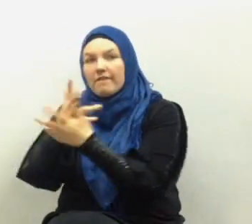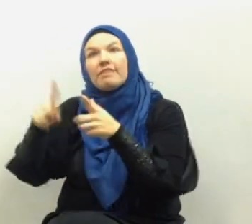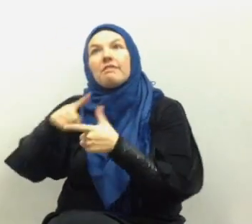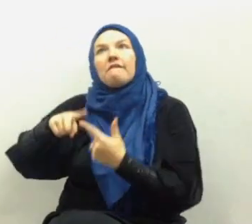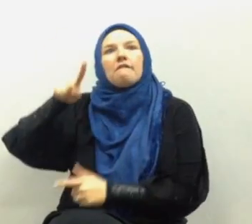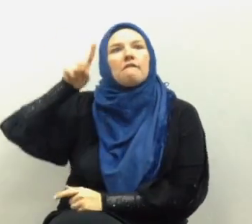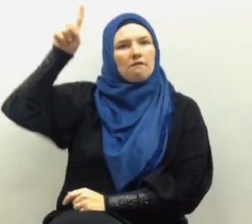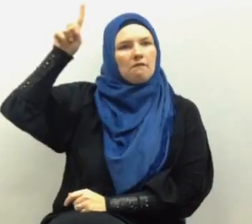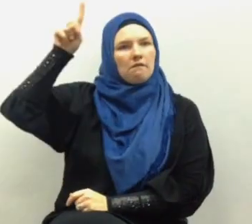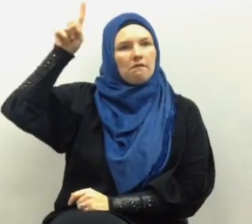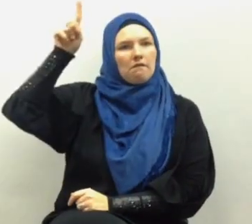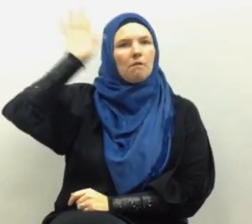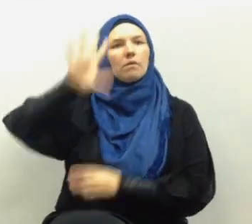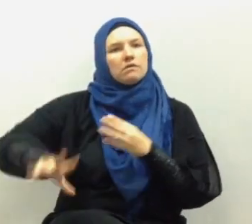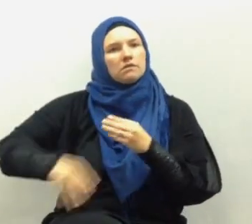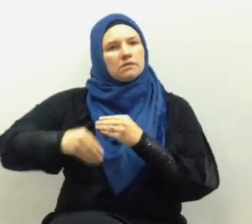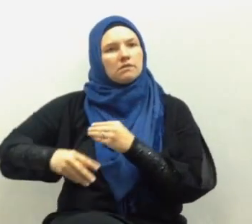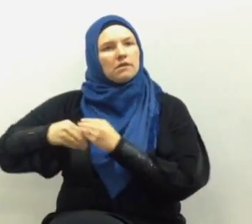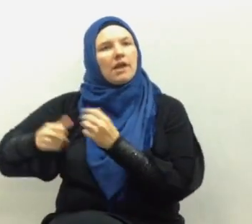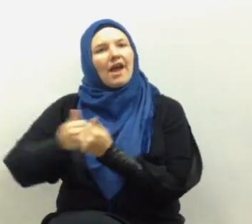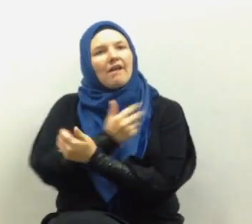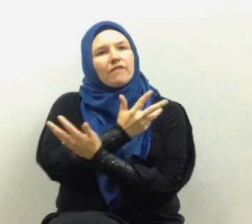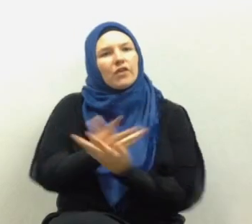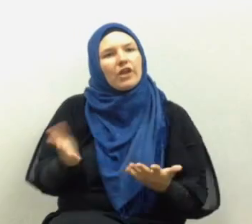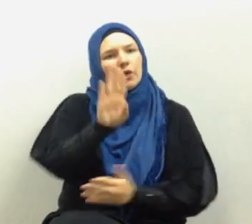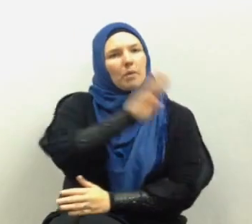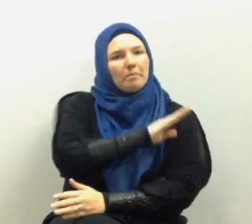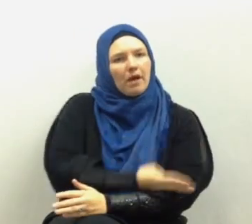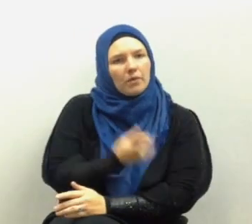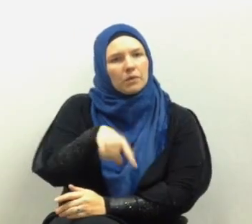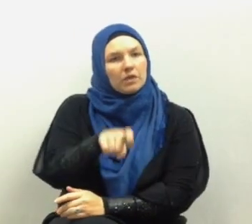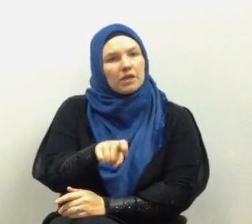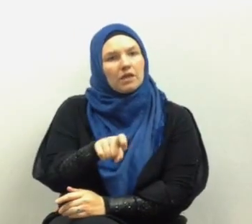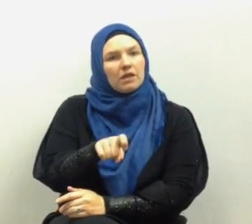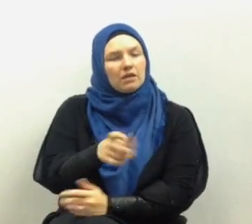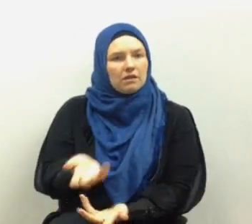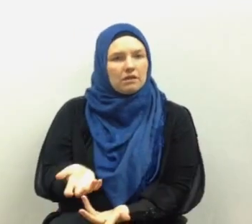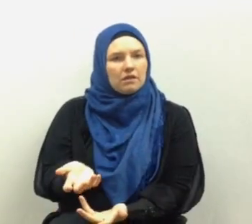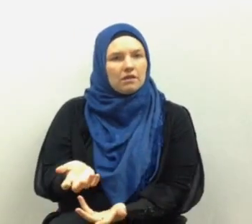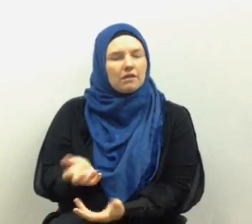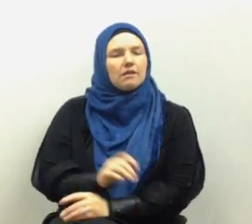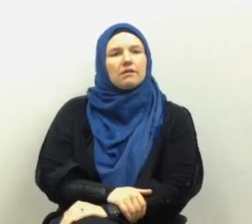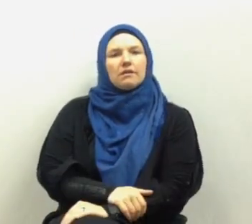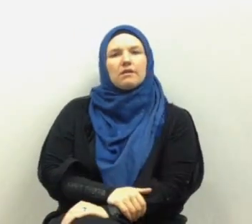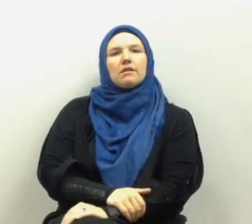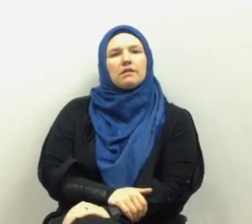then Allah will supplement all of these powers which are limited